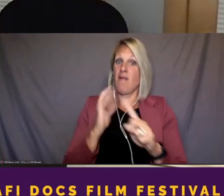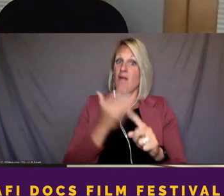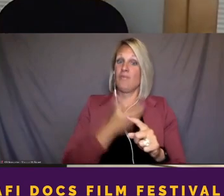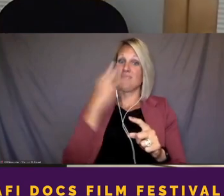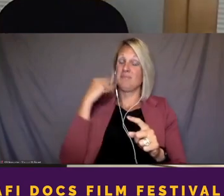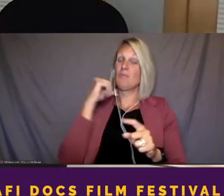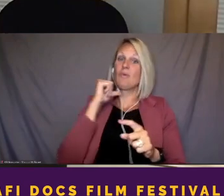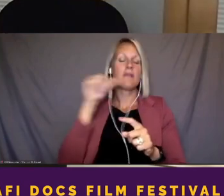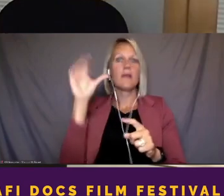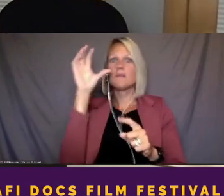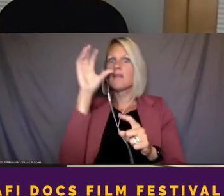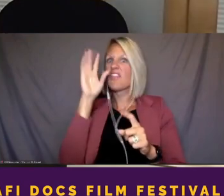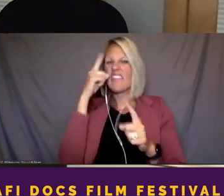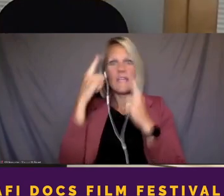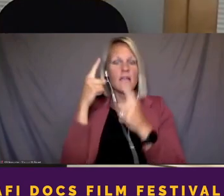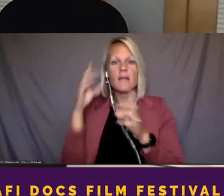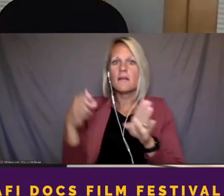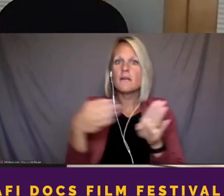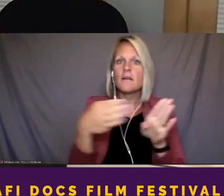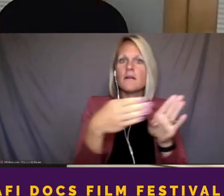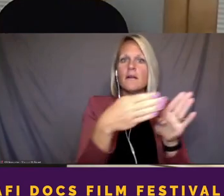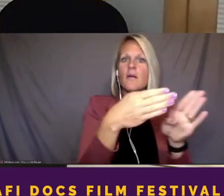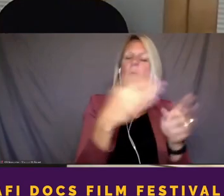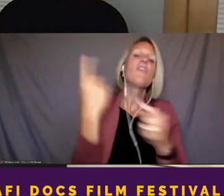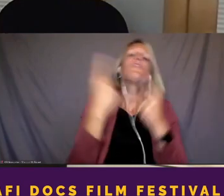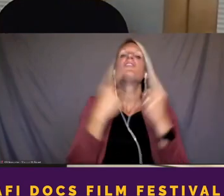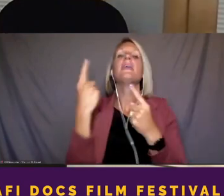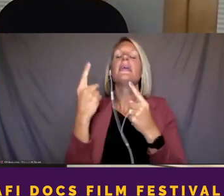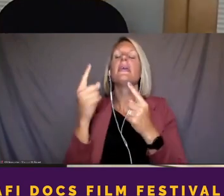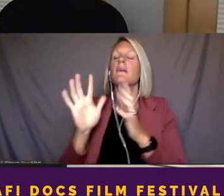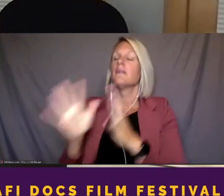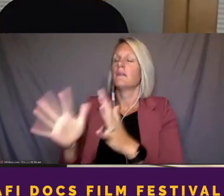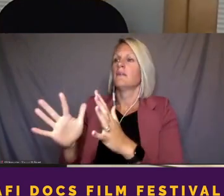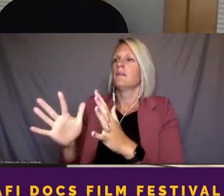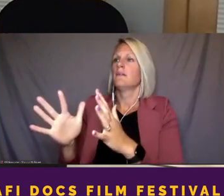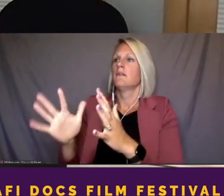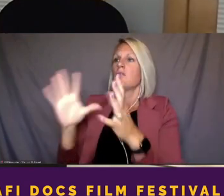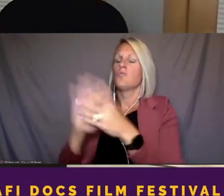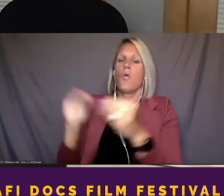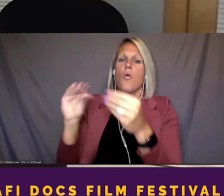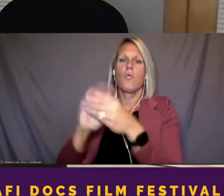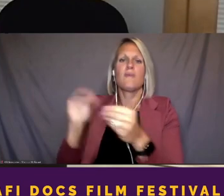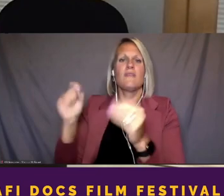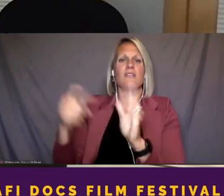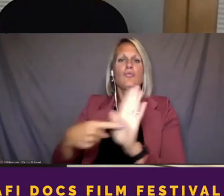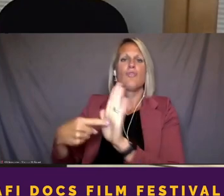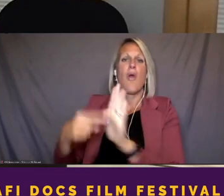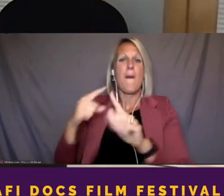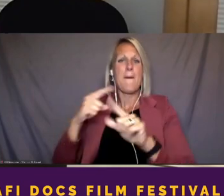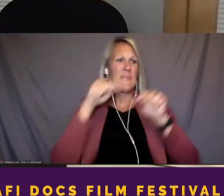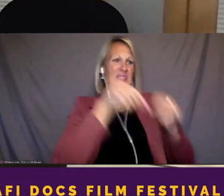direction. We were thinking, you know, this is a story that needs to be told. However, we're not sure if we're the ones to do it.